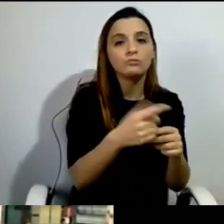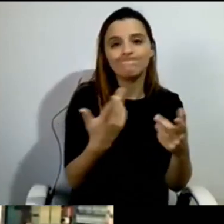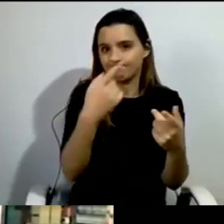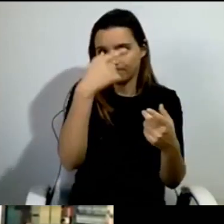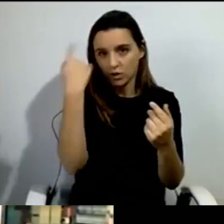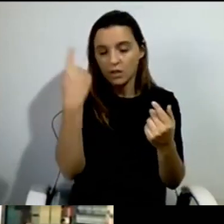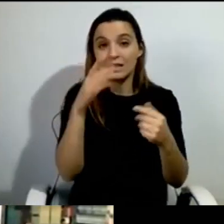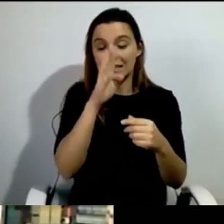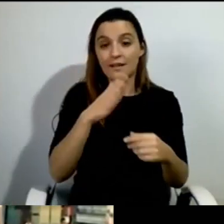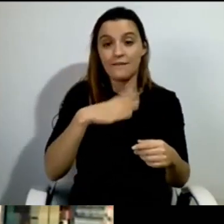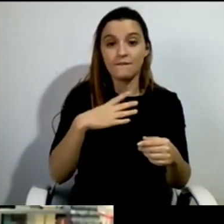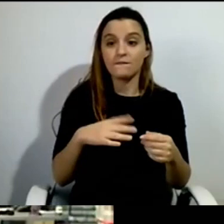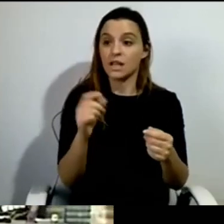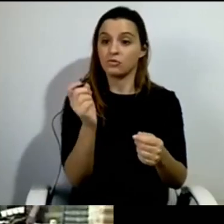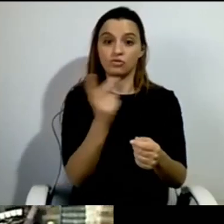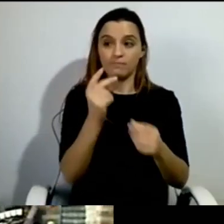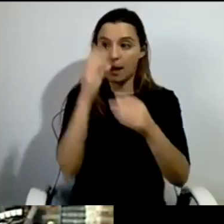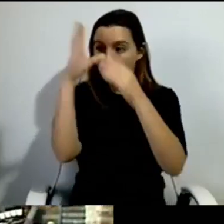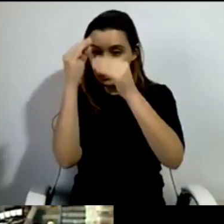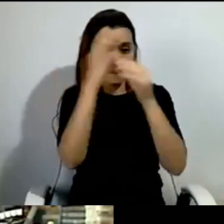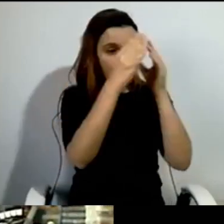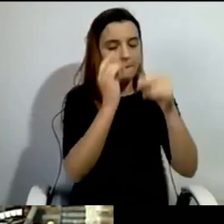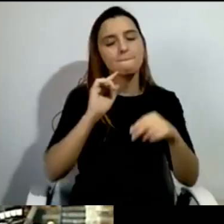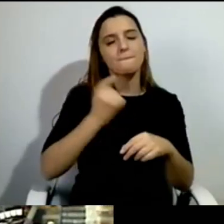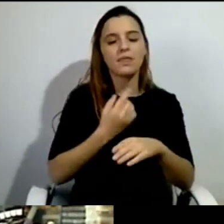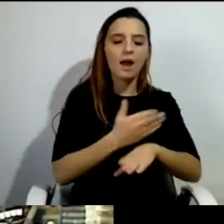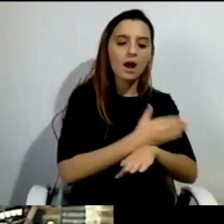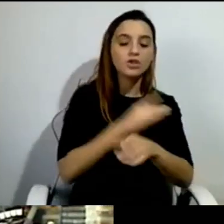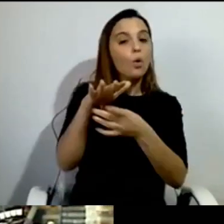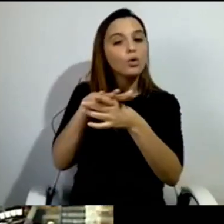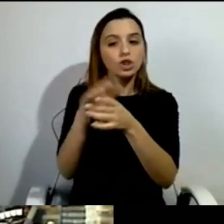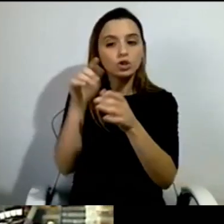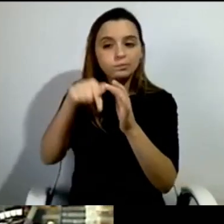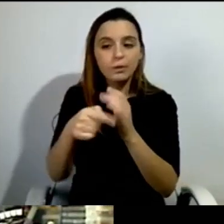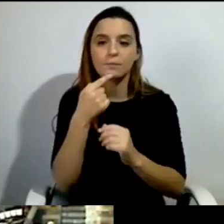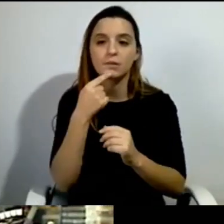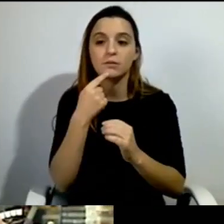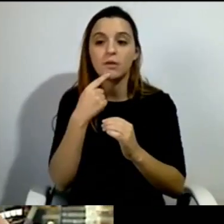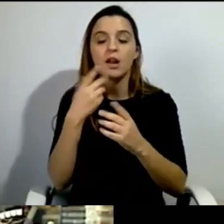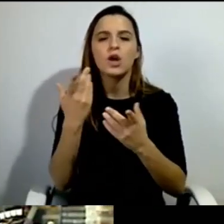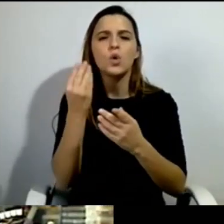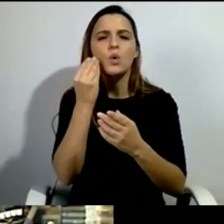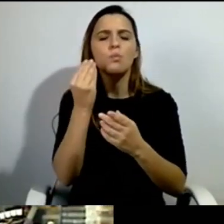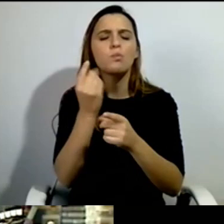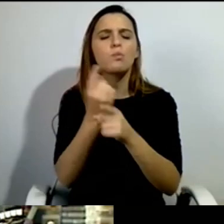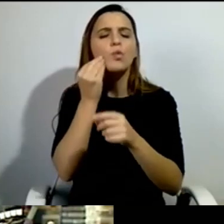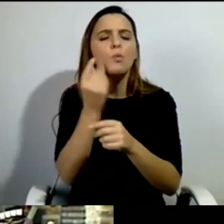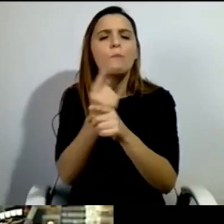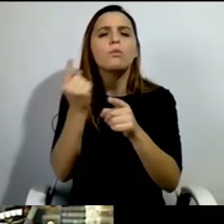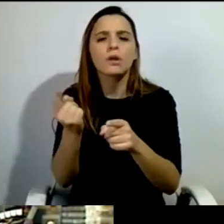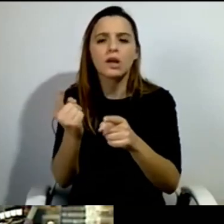led to the solution that was true in this country and led to the methods by which